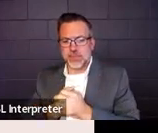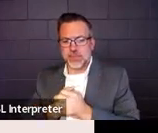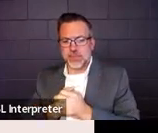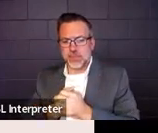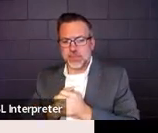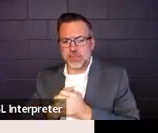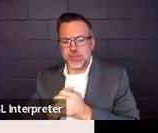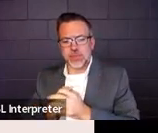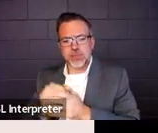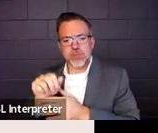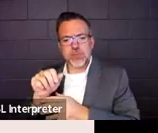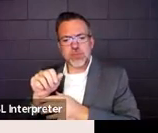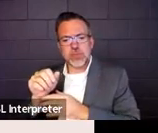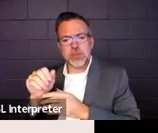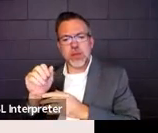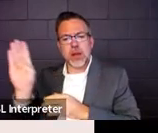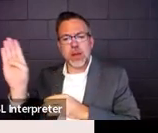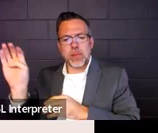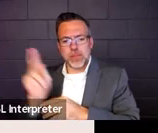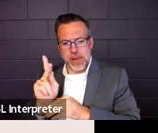Re-entry plan.